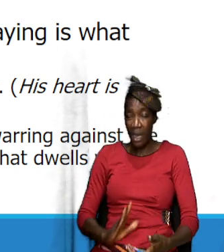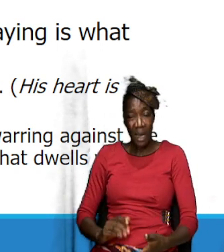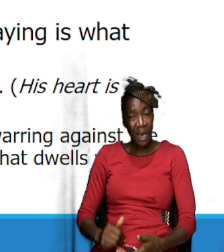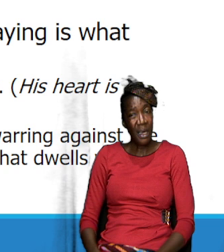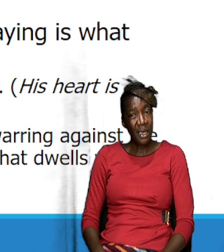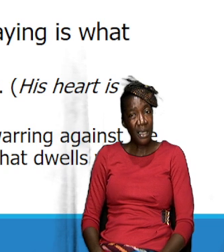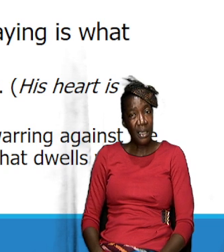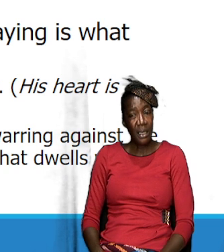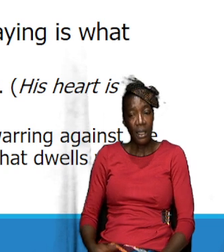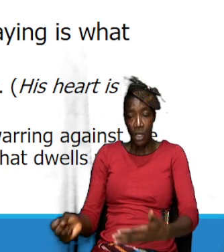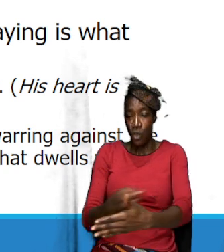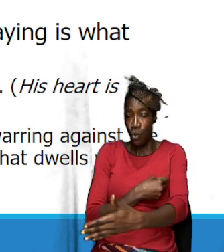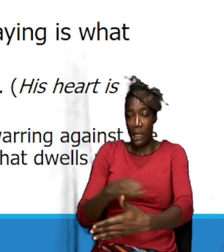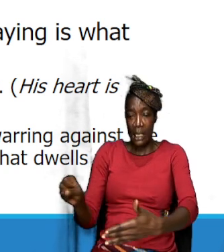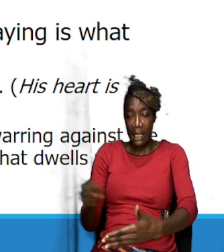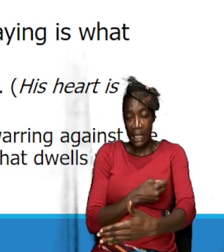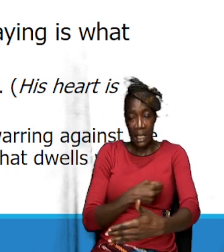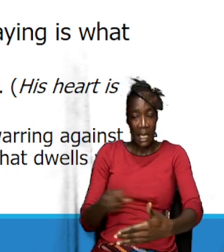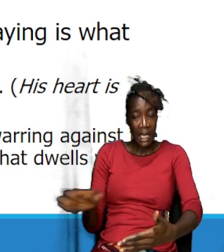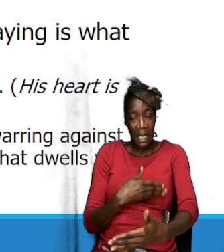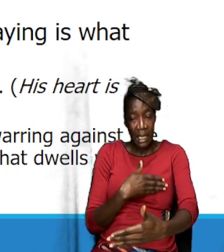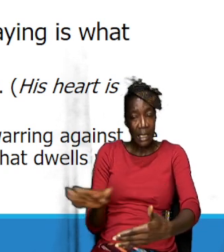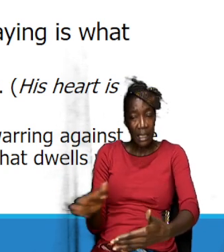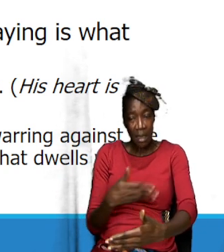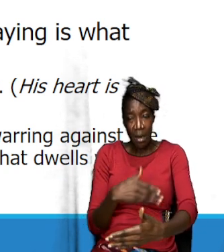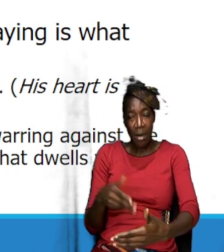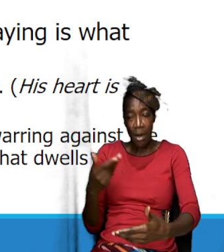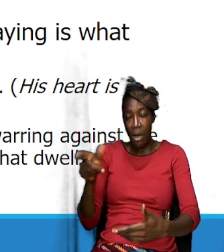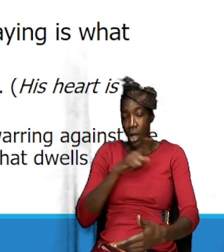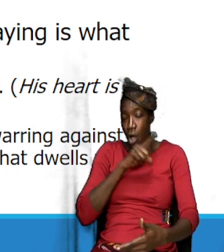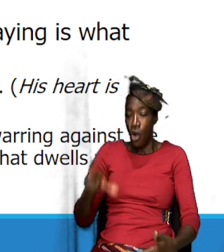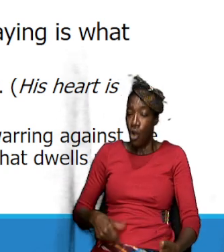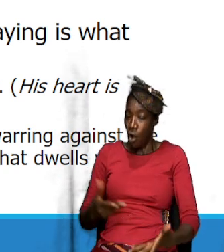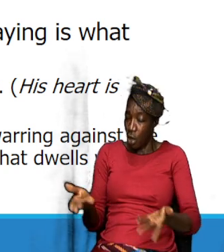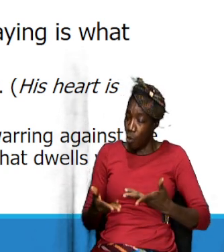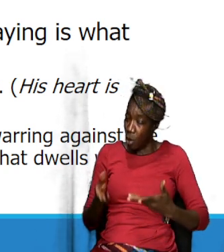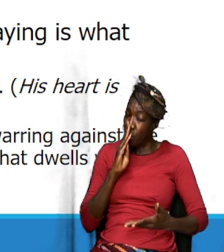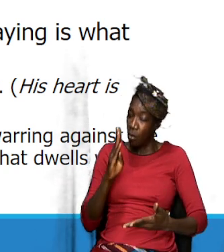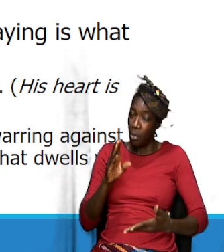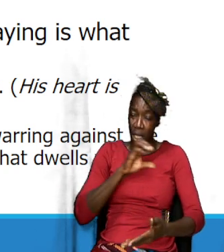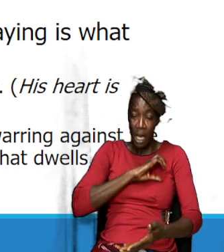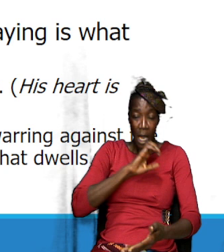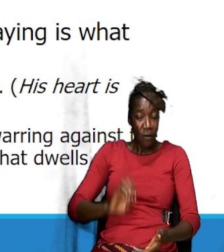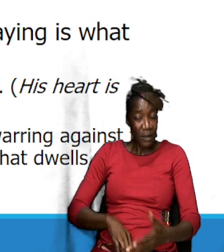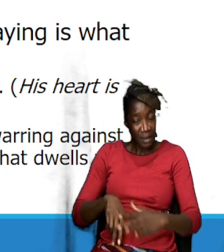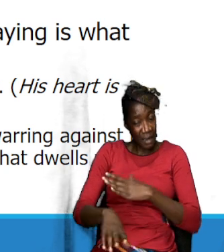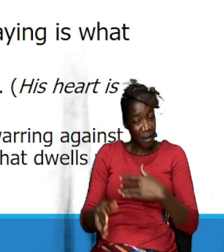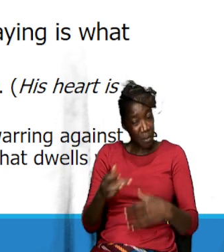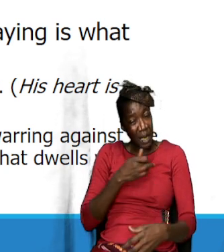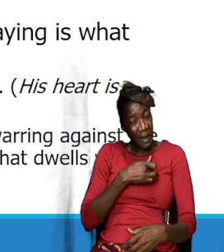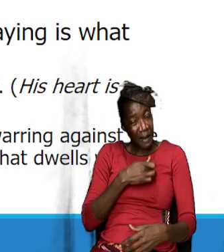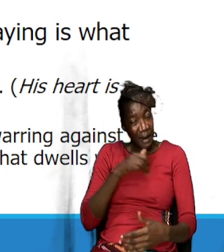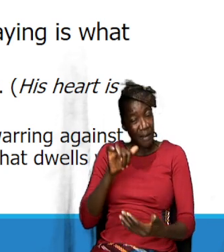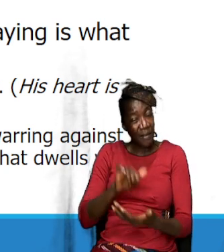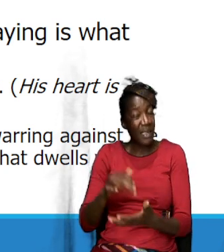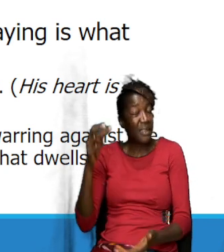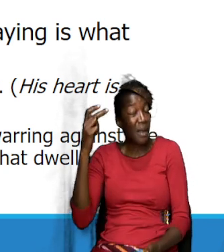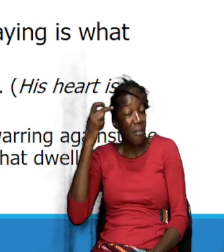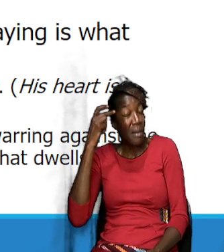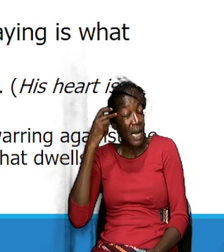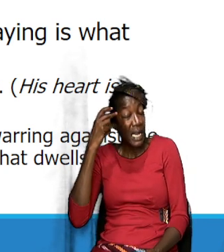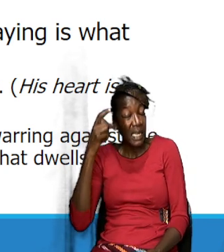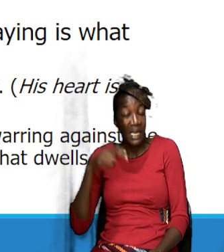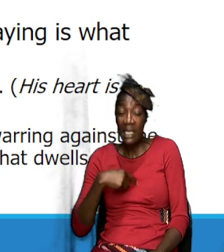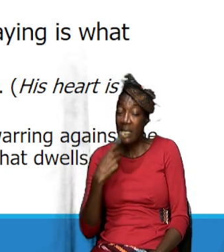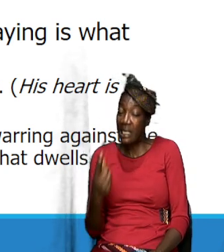you know we sing the song Lord I want to be a Christian in my heart you know that is the mindset of saying the